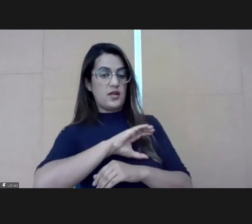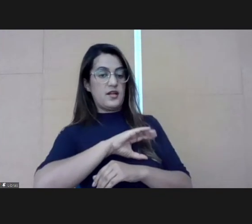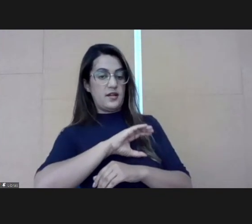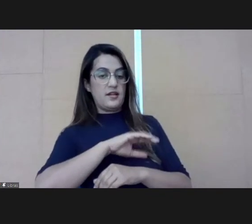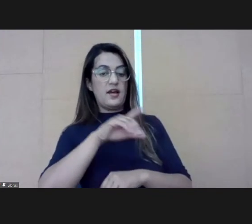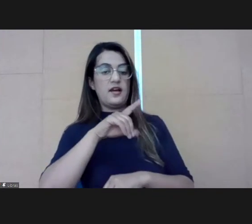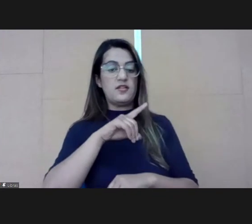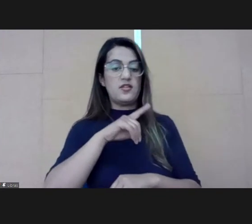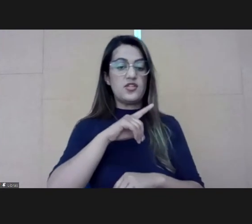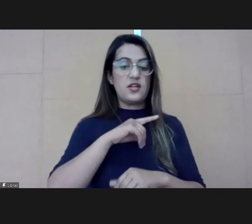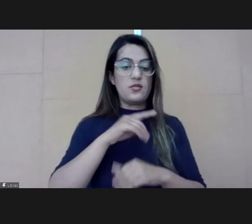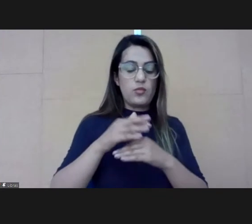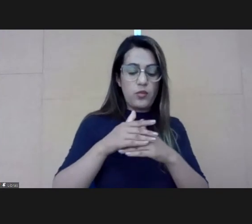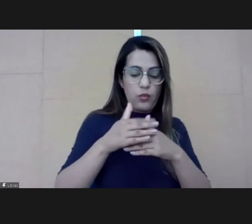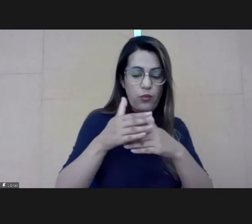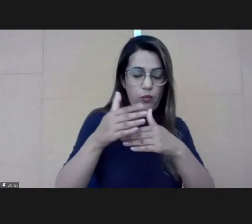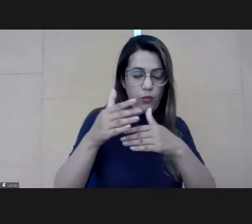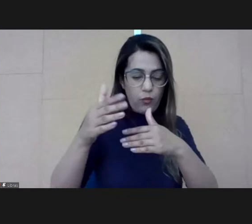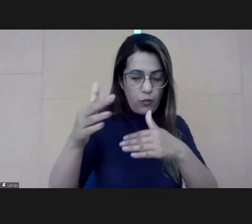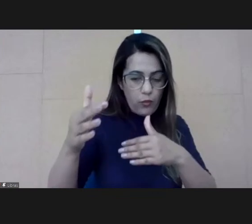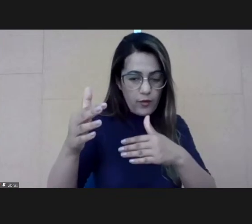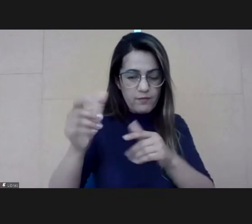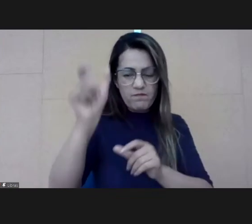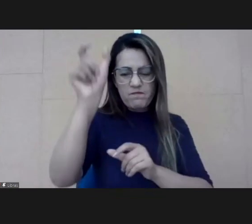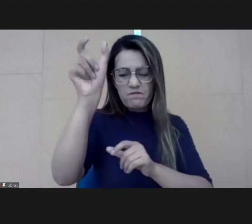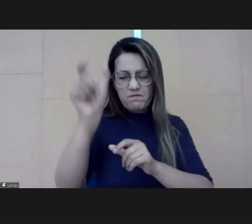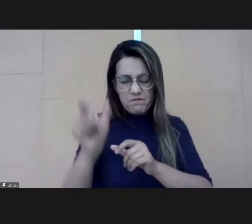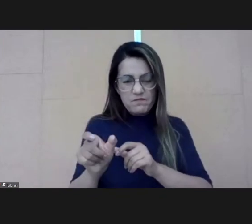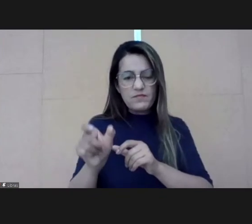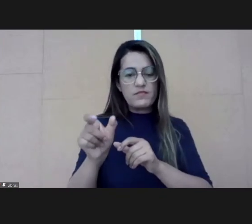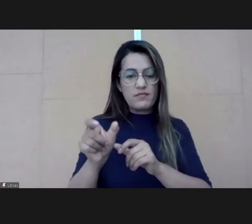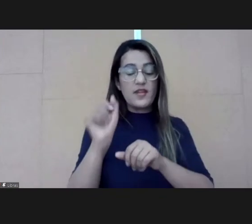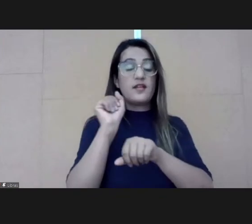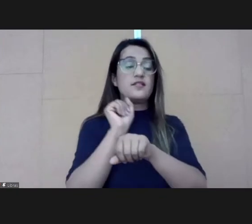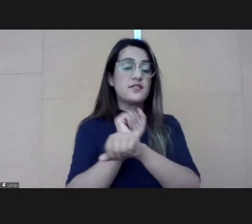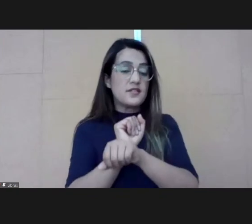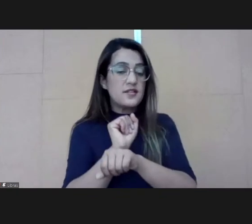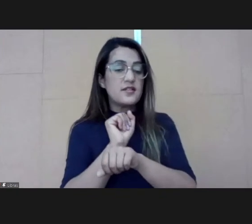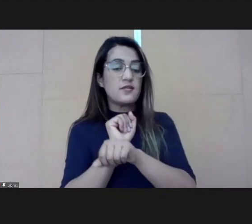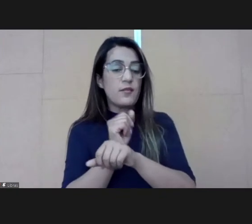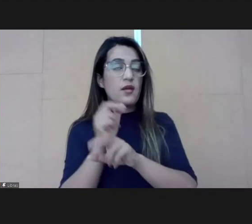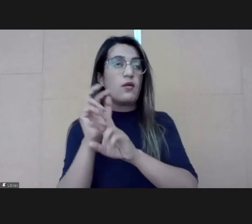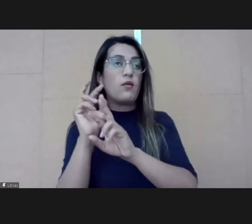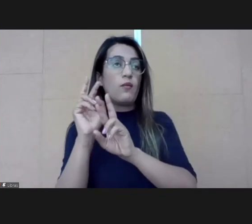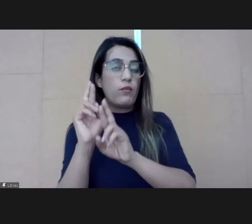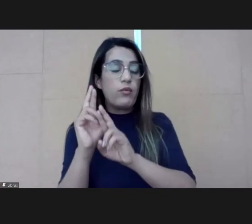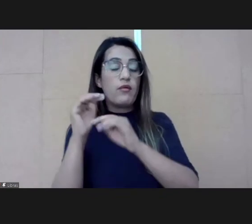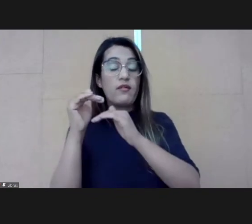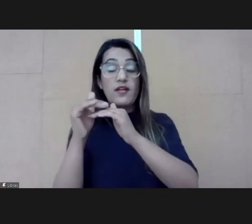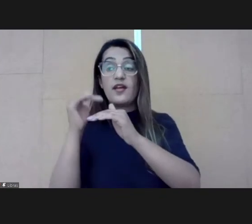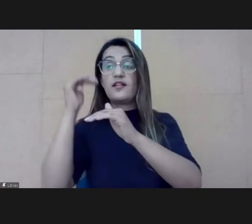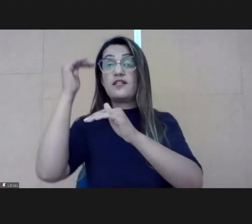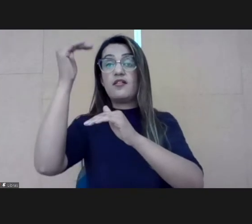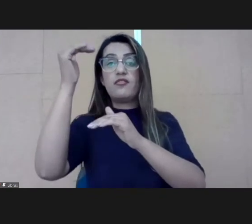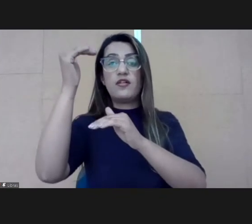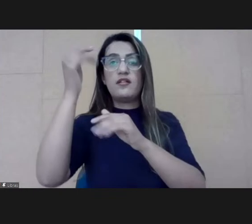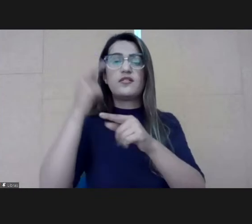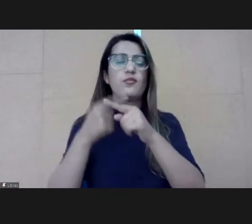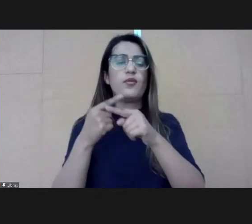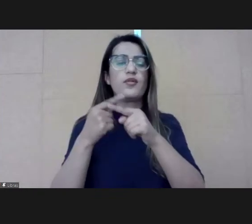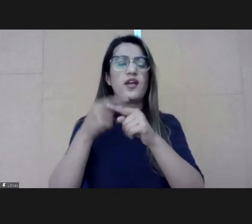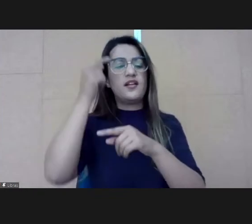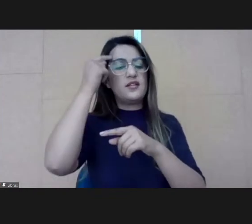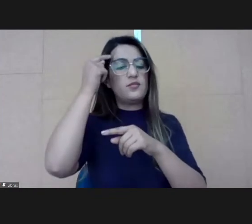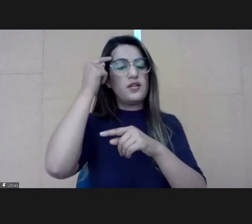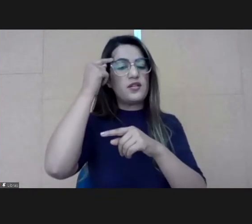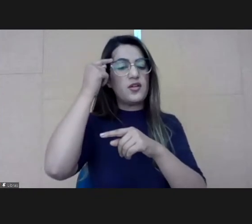expect us to be. We are behind other governments and we are behind the private sector in this. And so there's a matter of urgency for that. You probably